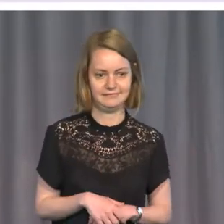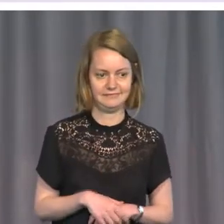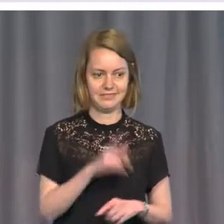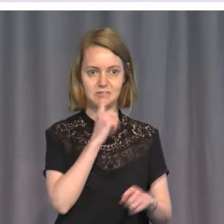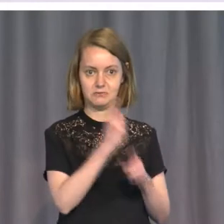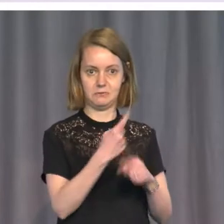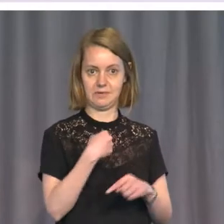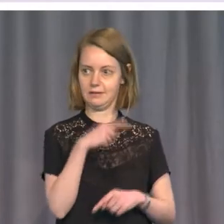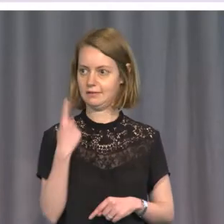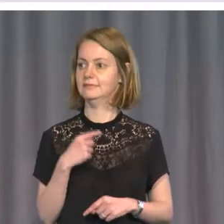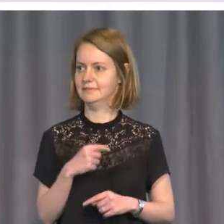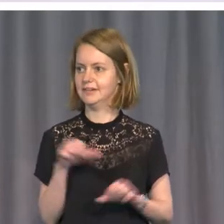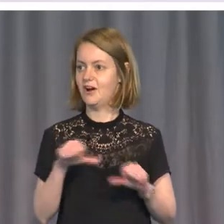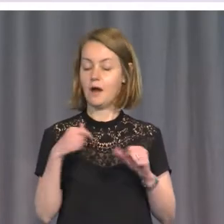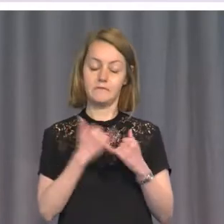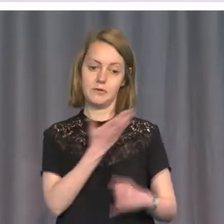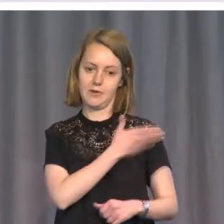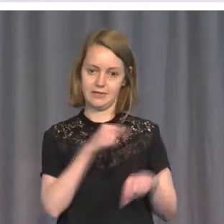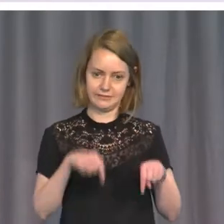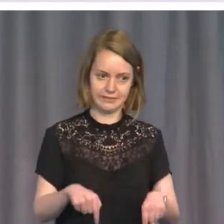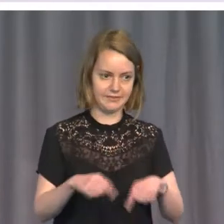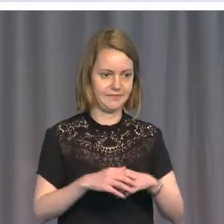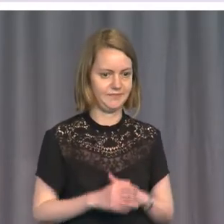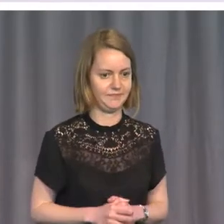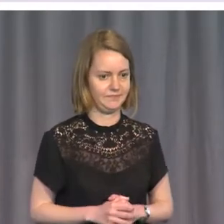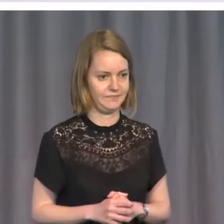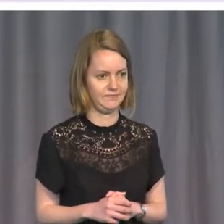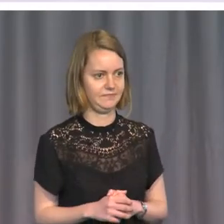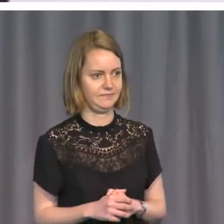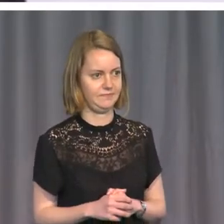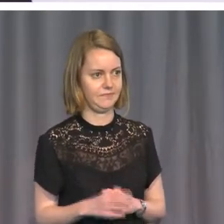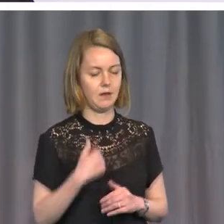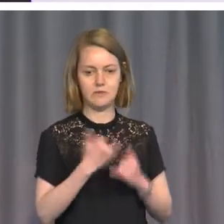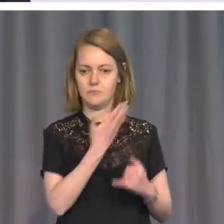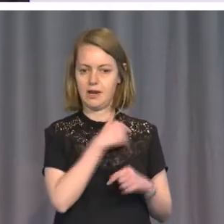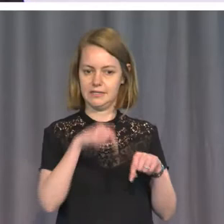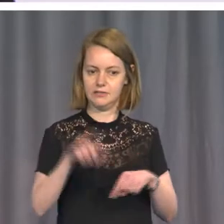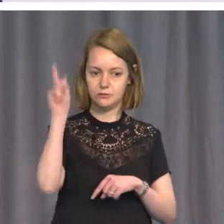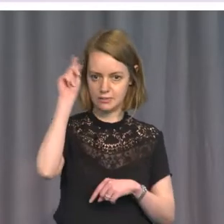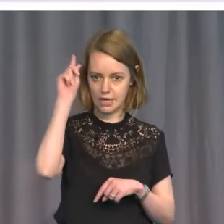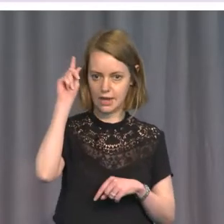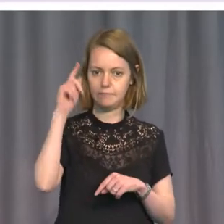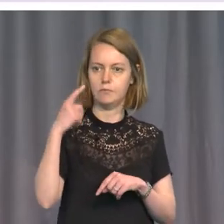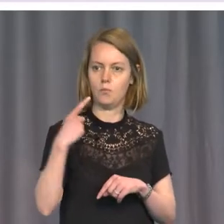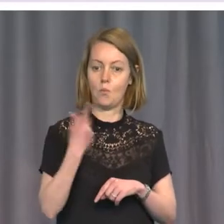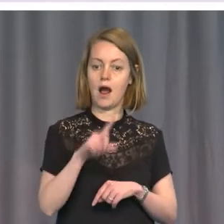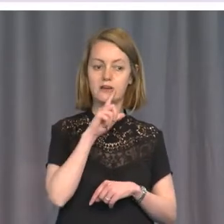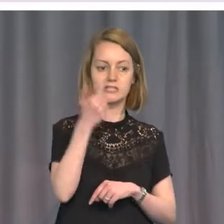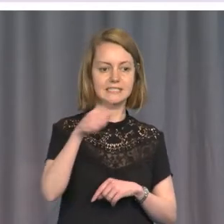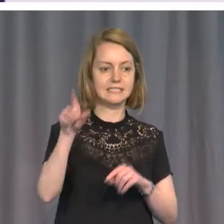Well, it's a great privilege to give this lecture to celebrate the